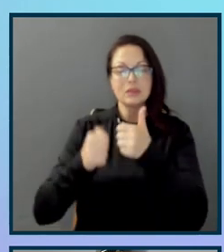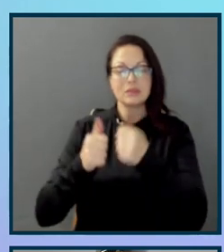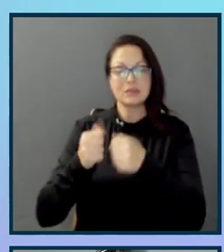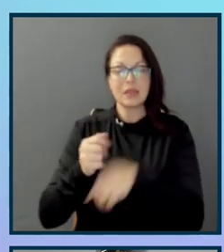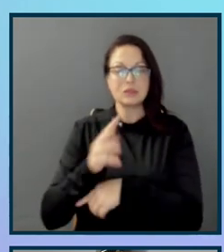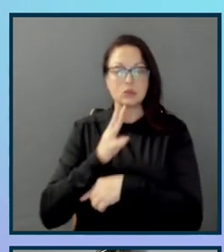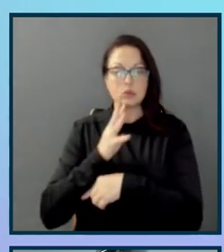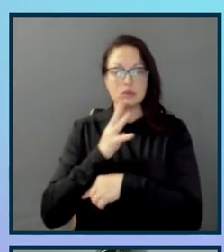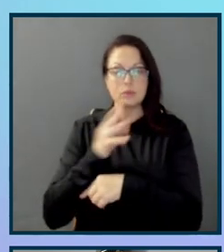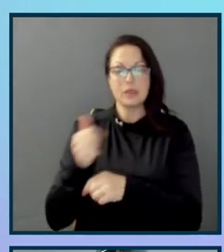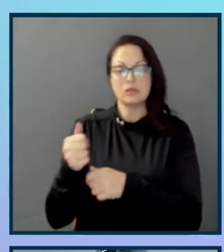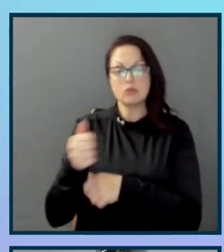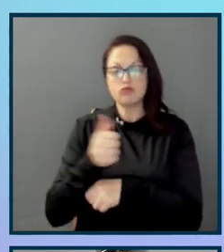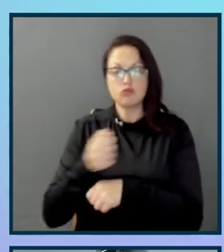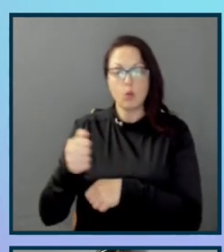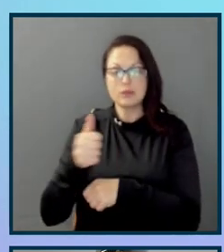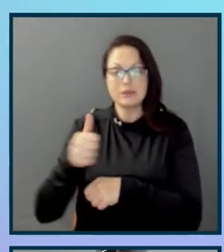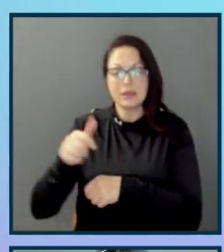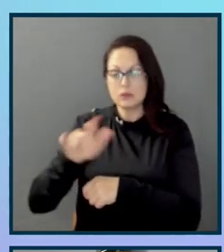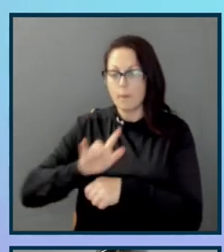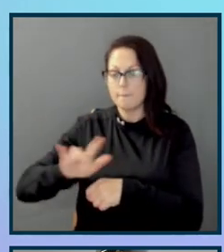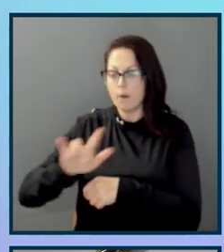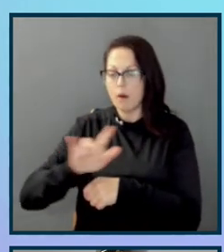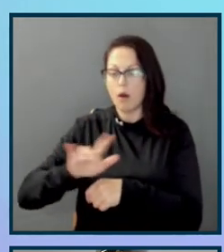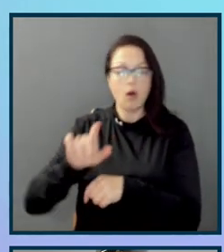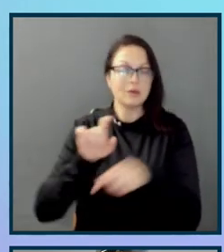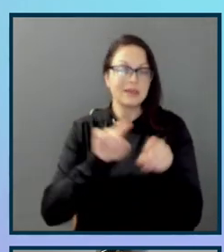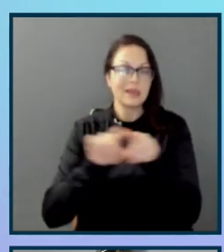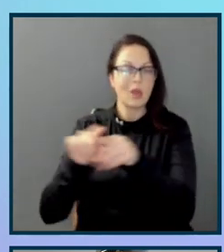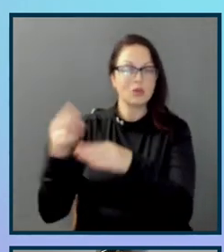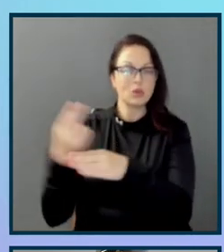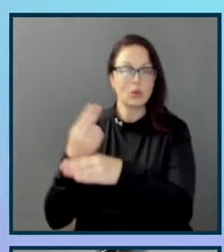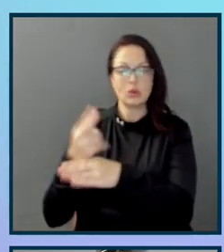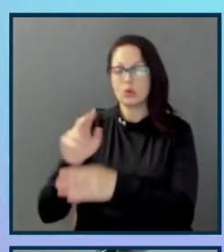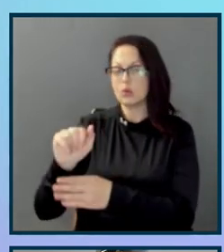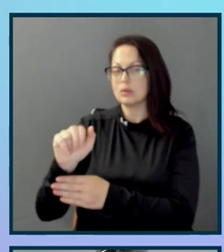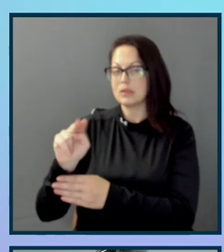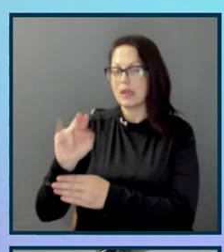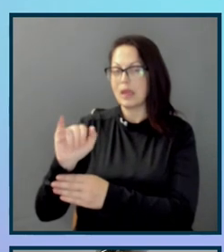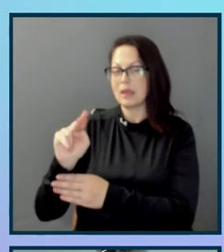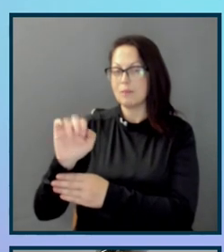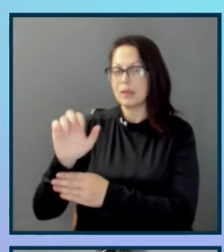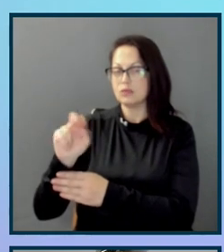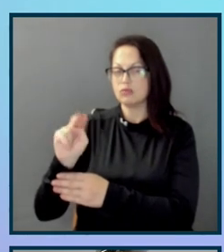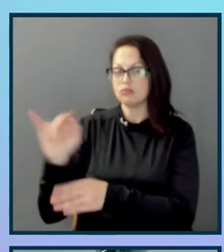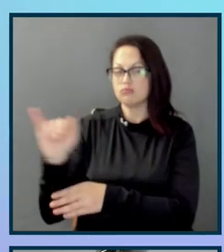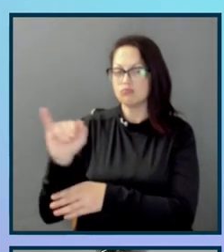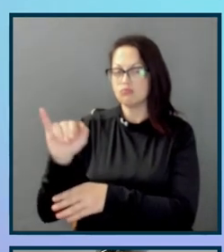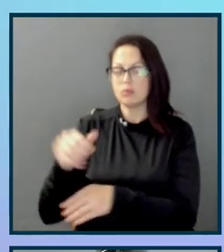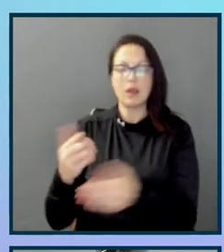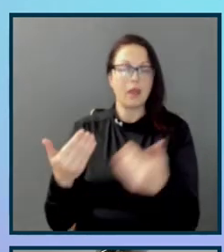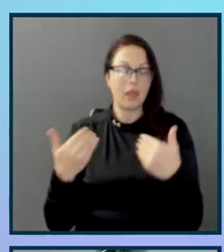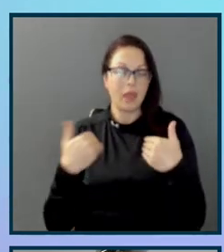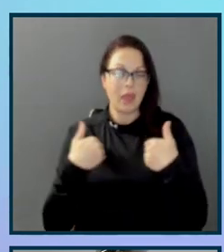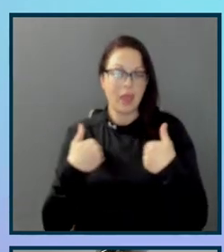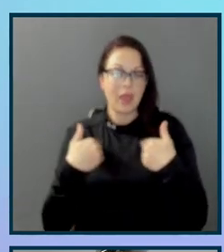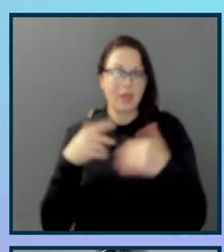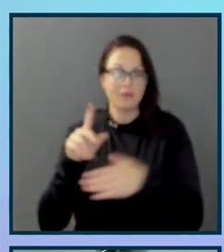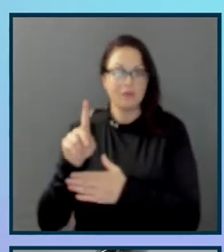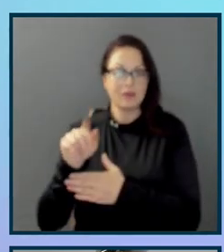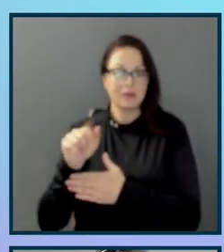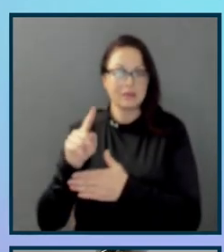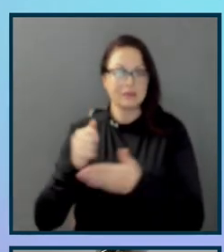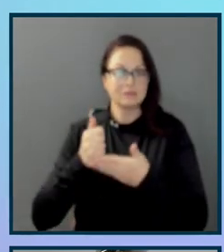joysticks or trackballs, and that they also use animation blockers. Having this data is really important and extremely helpful to